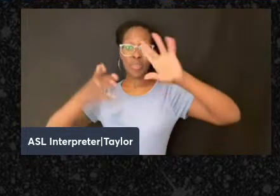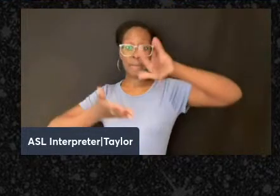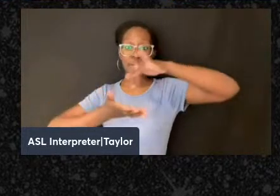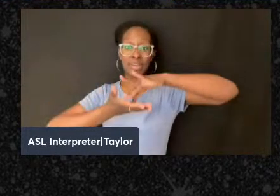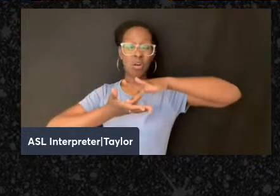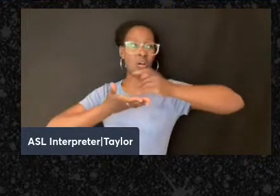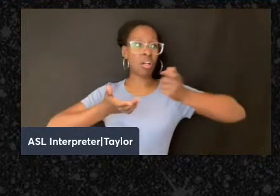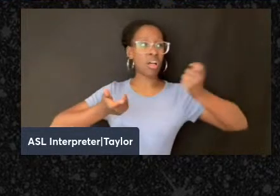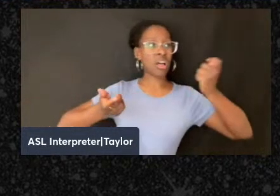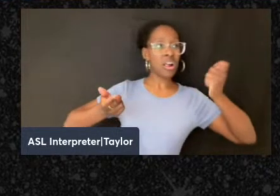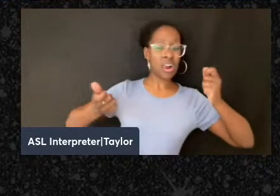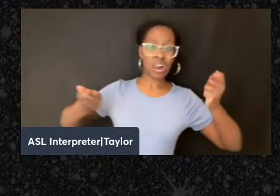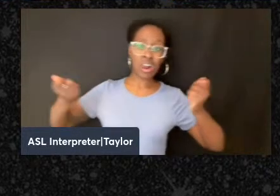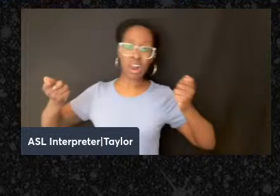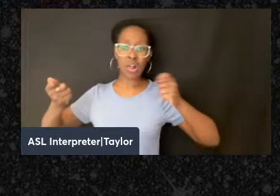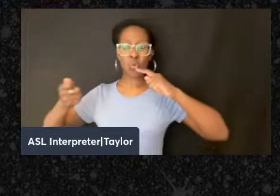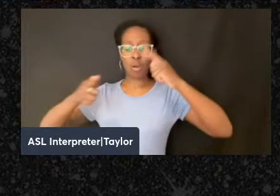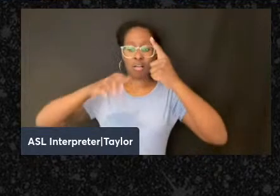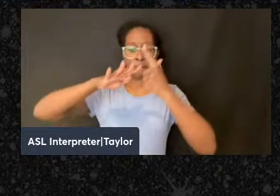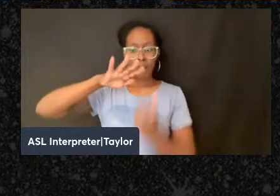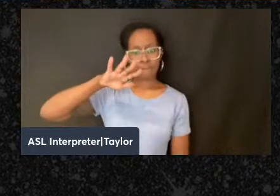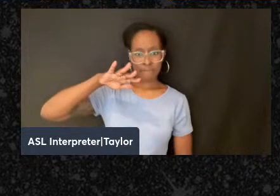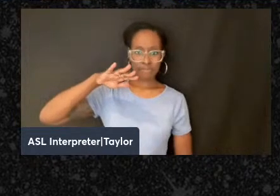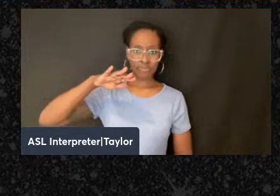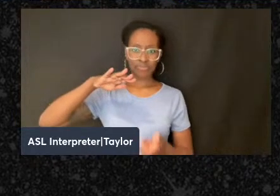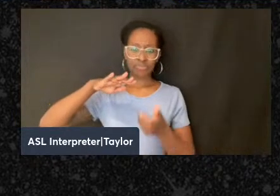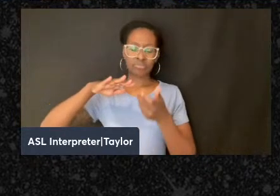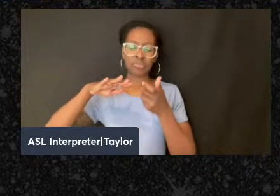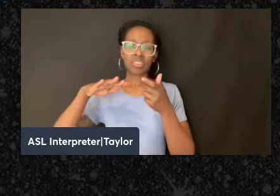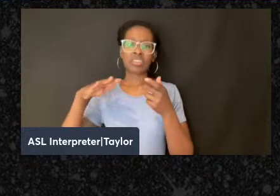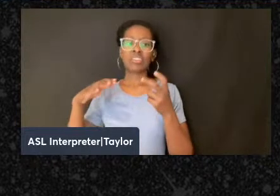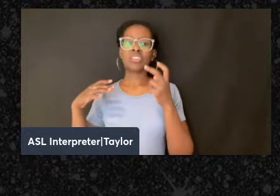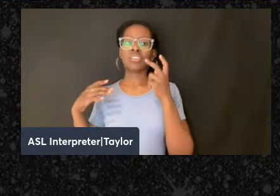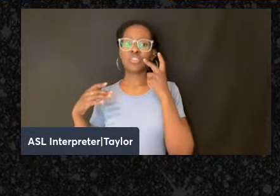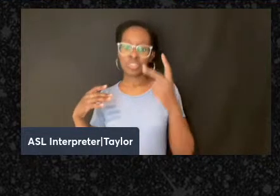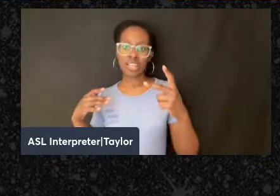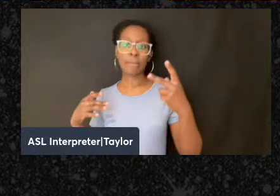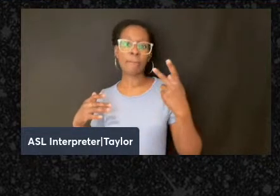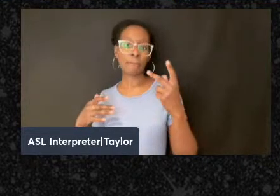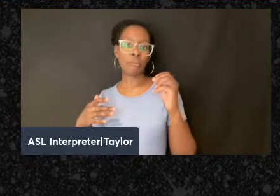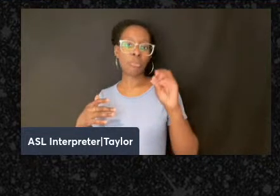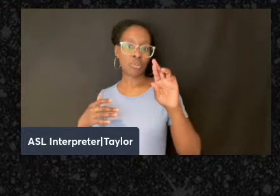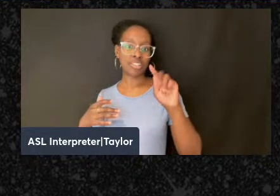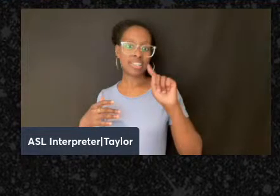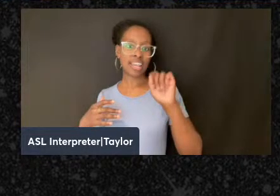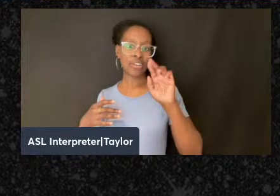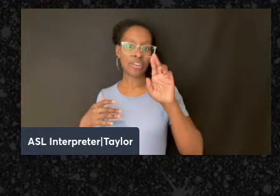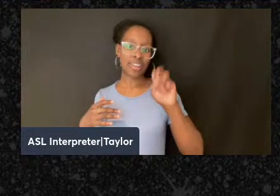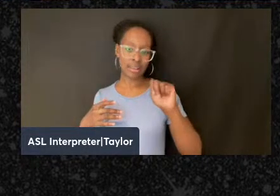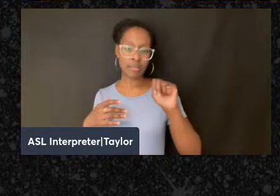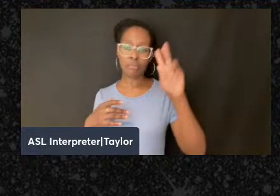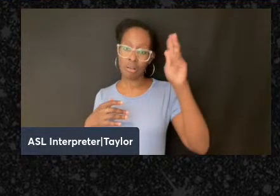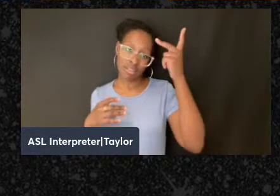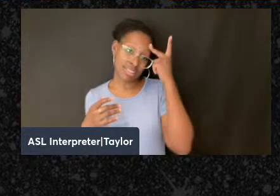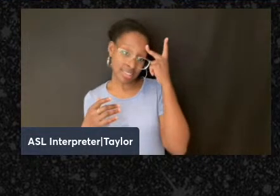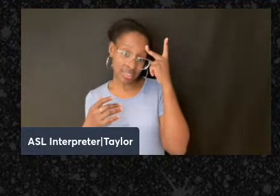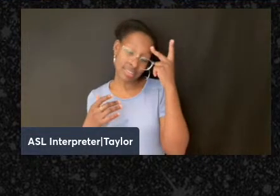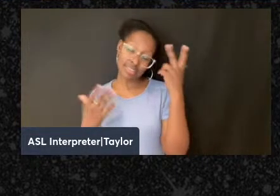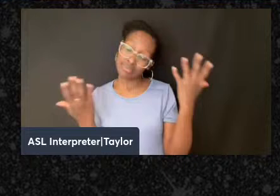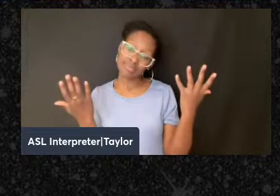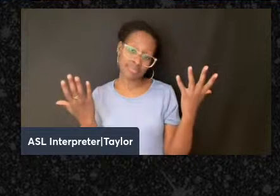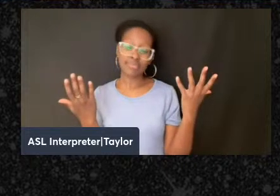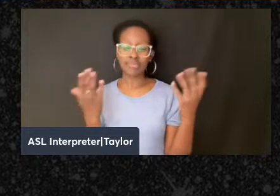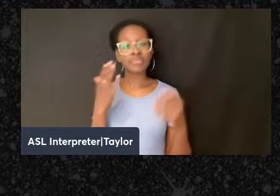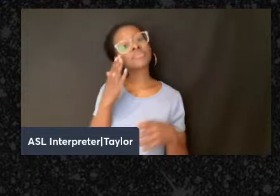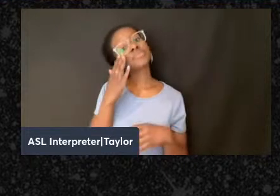proletarianized again, you see the resurgence of proletarian politics. And that class element is really important and can't be written out this evening.